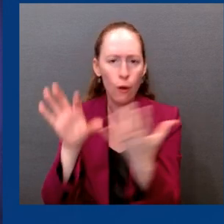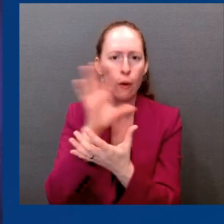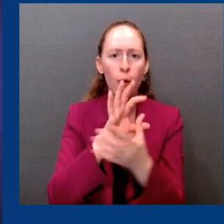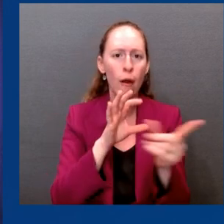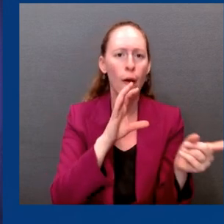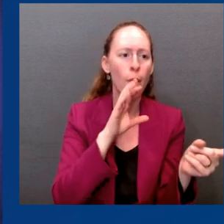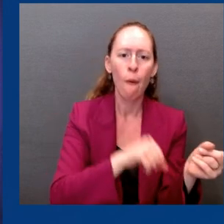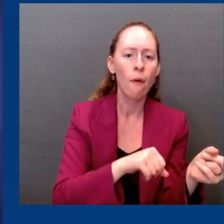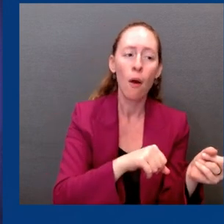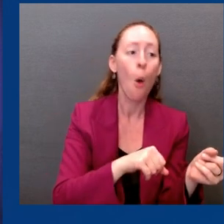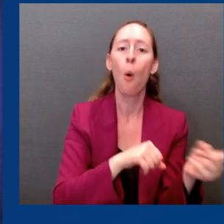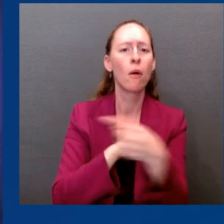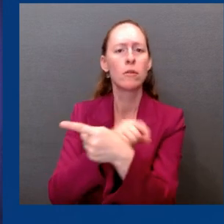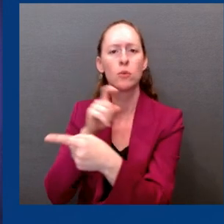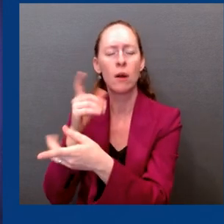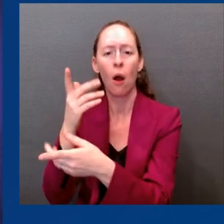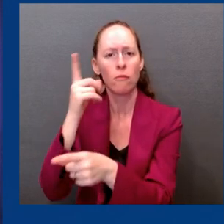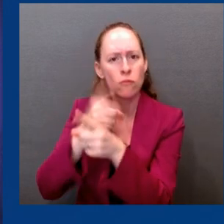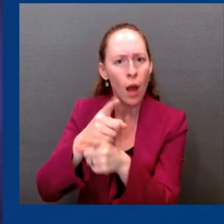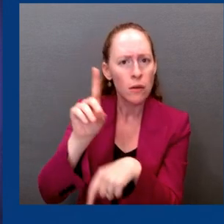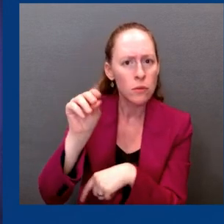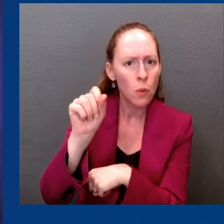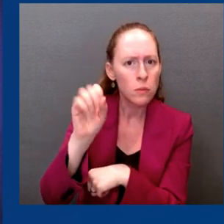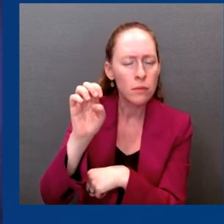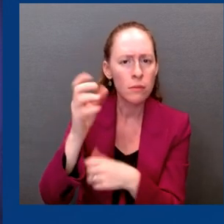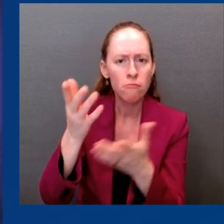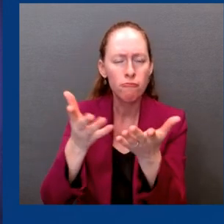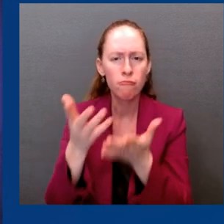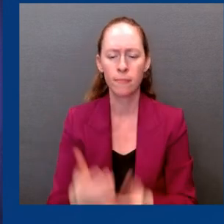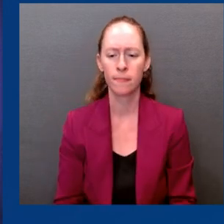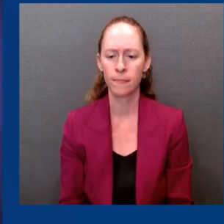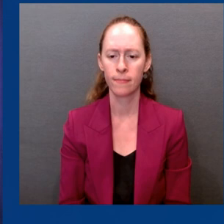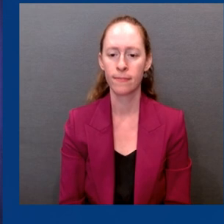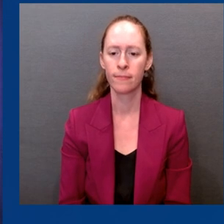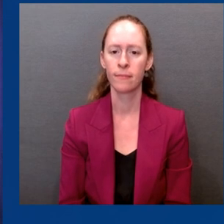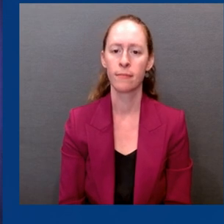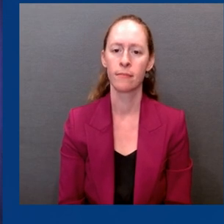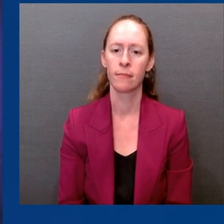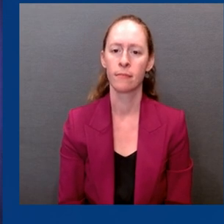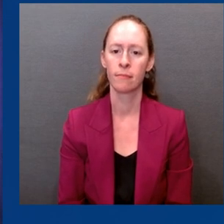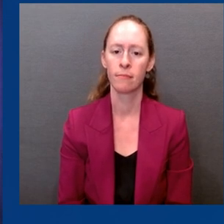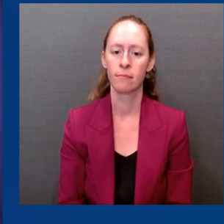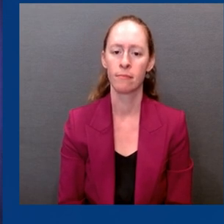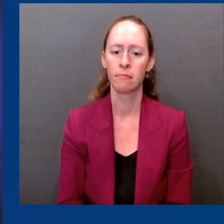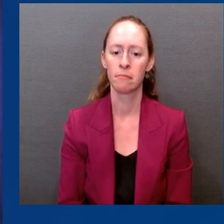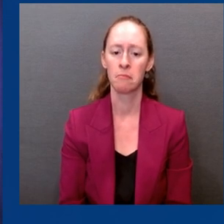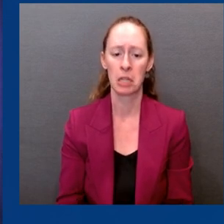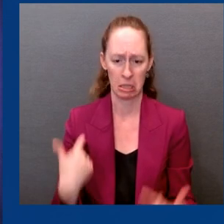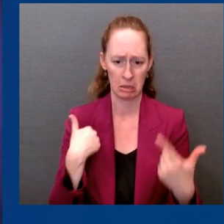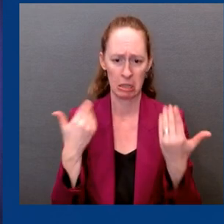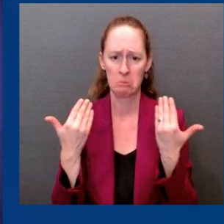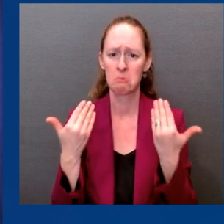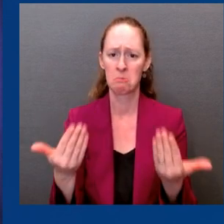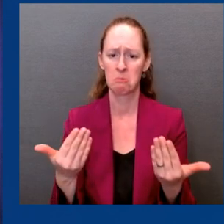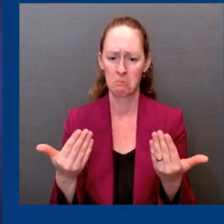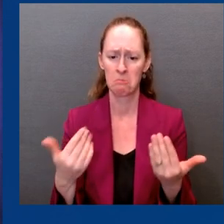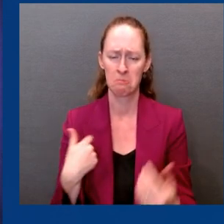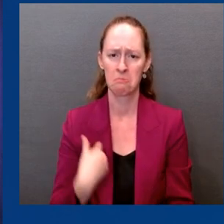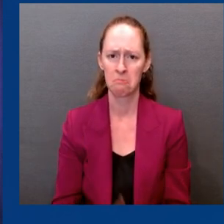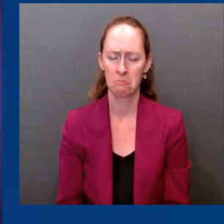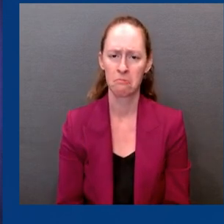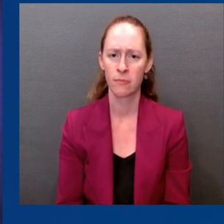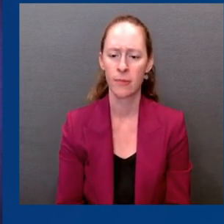Yeah, I'm happy to start. don't know if, Dr. Walensky, know this was some conversation on this, about this at ACIPA as well. Look,